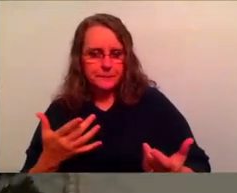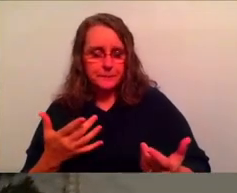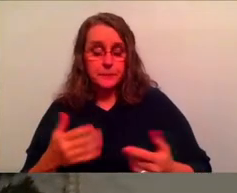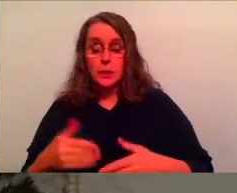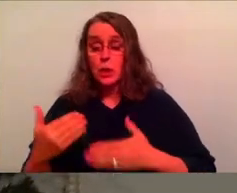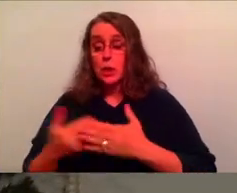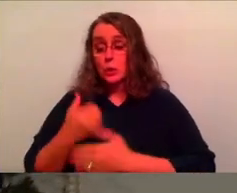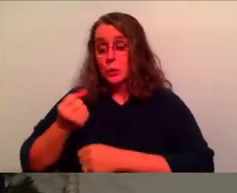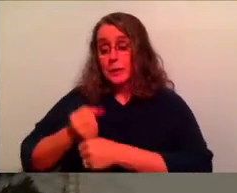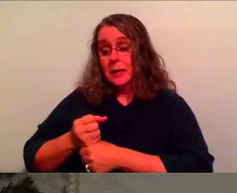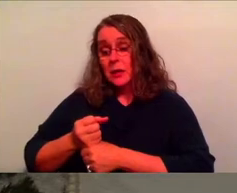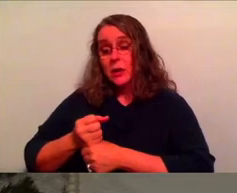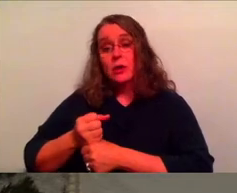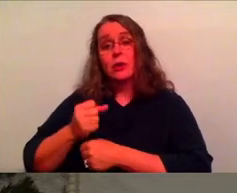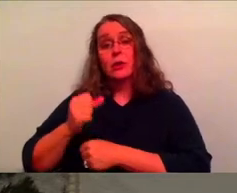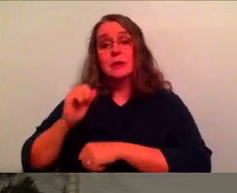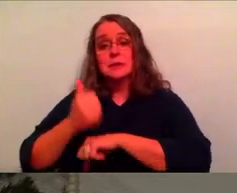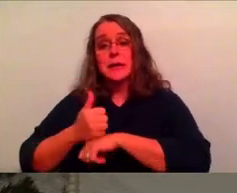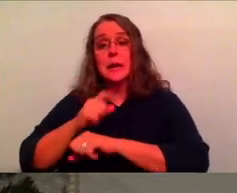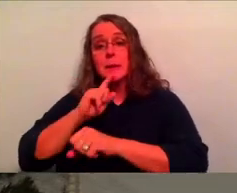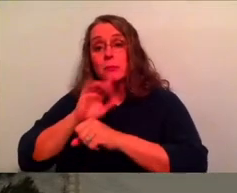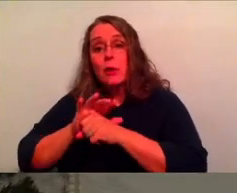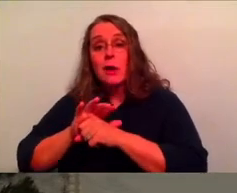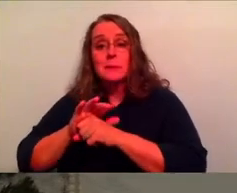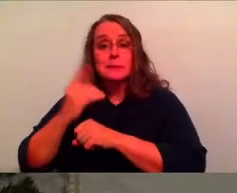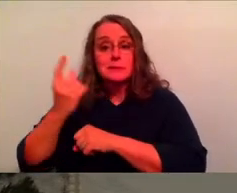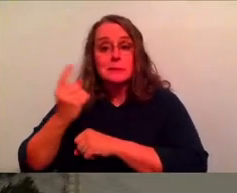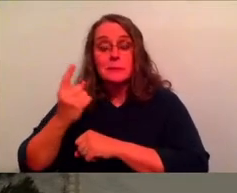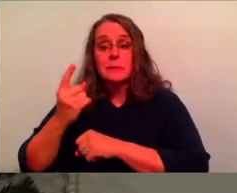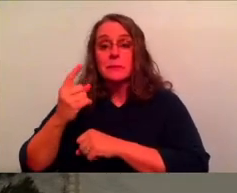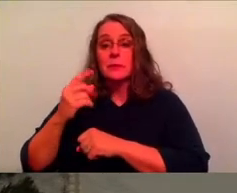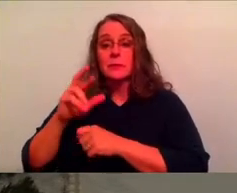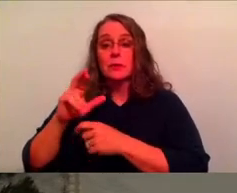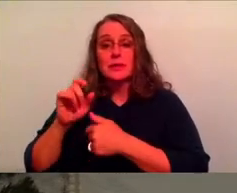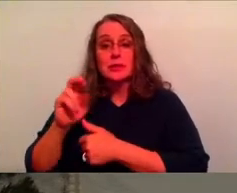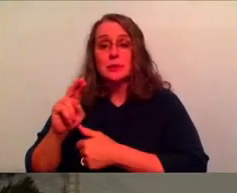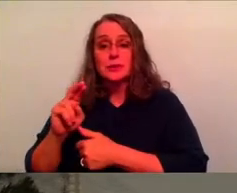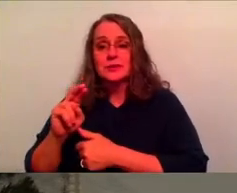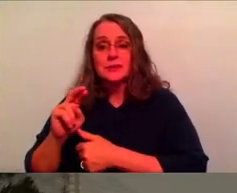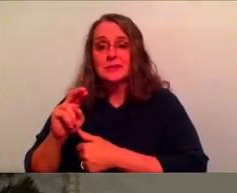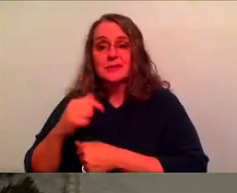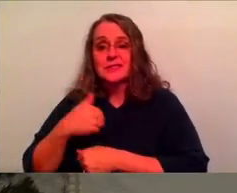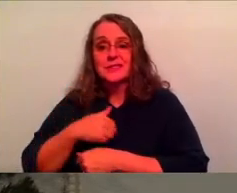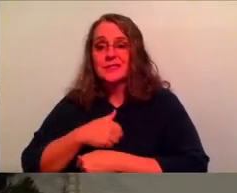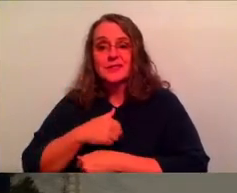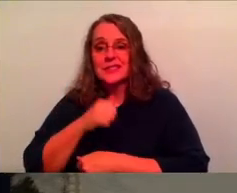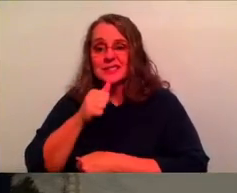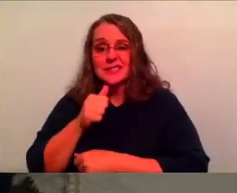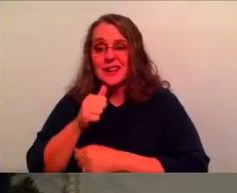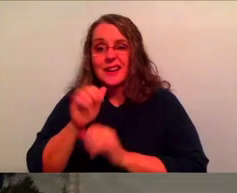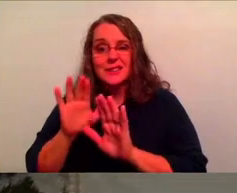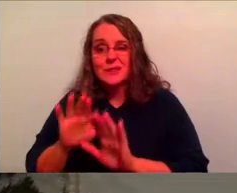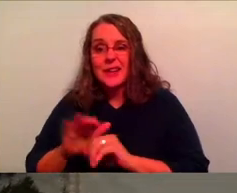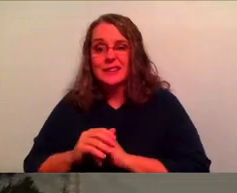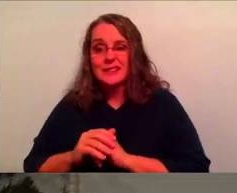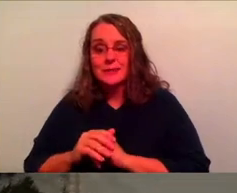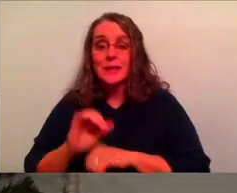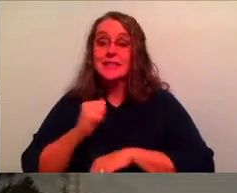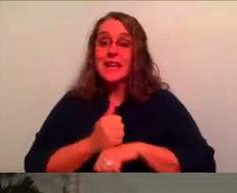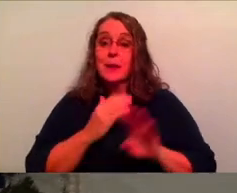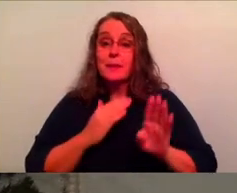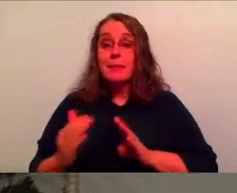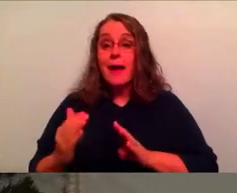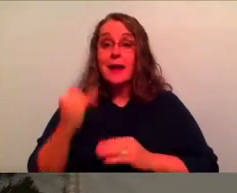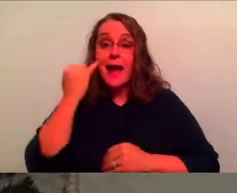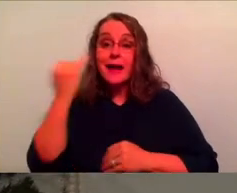and setting resolutions and, and seeking change and having desire for it, we're not that great at it. You know, we, we set these plans and we come up with this idea